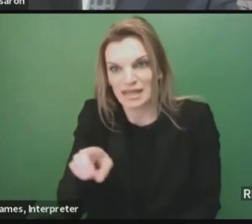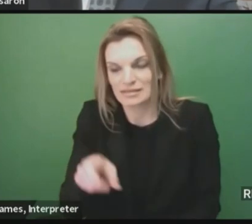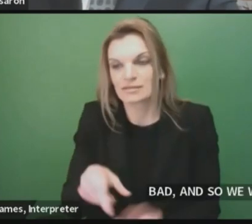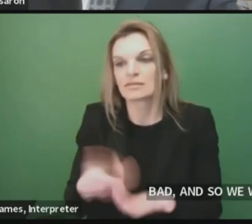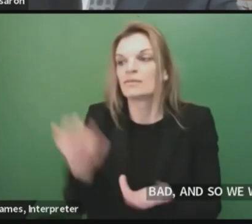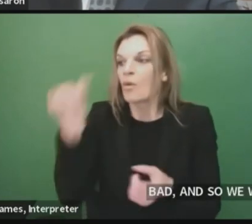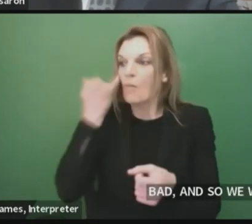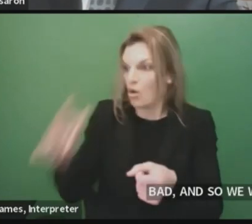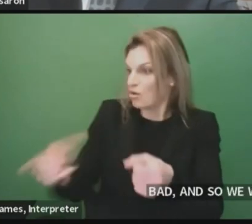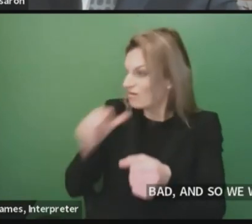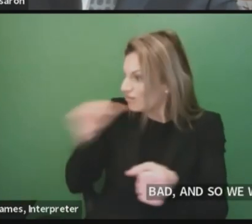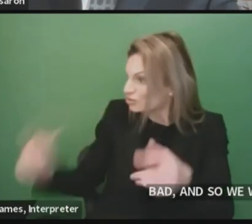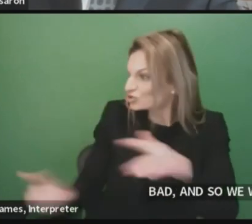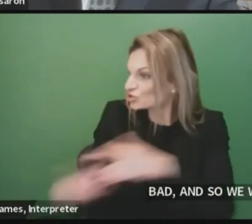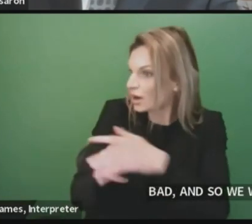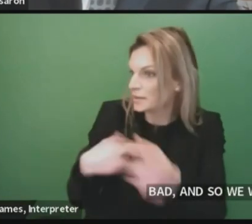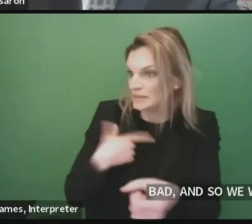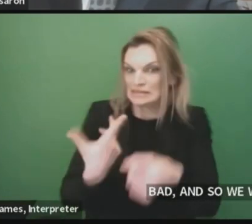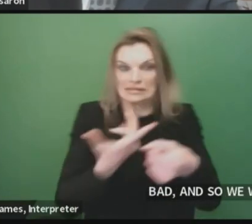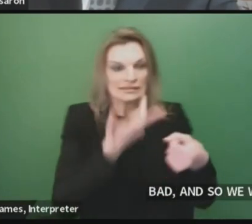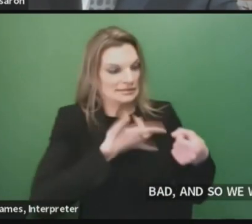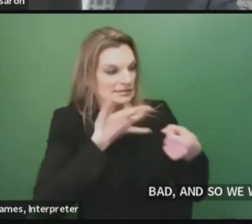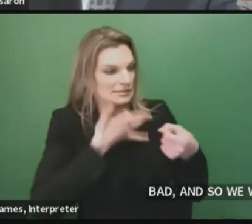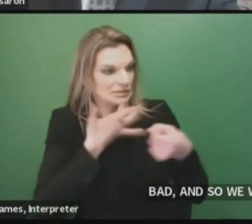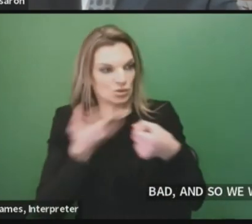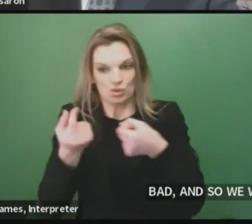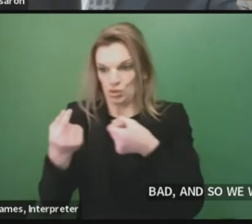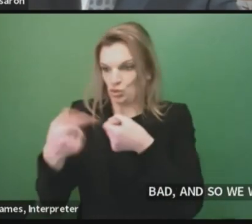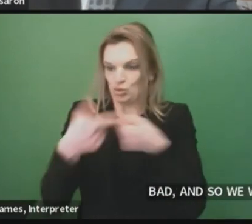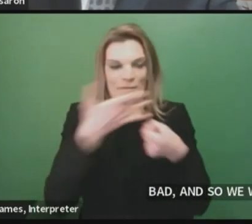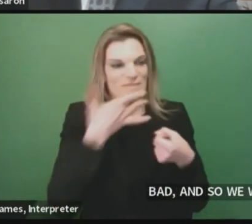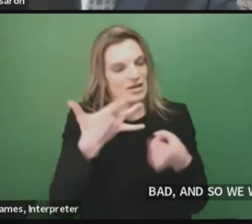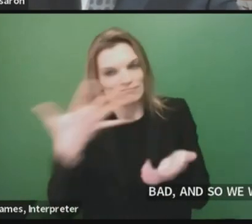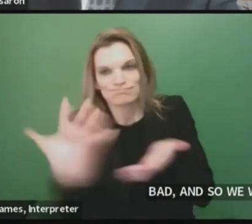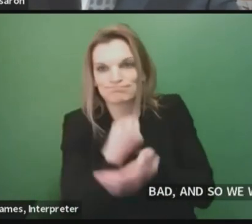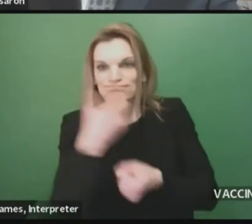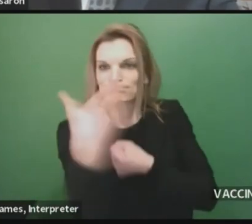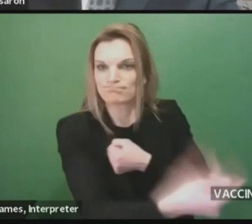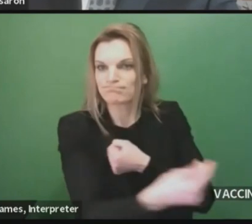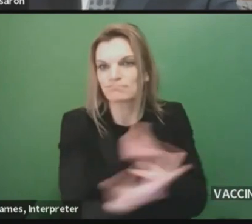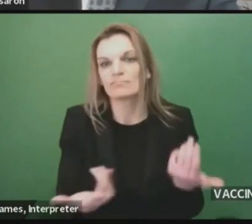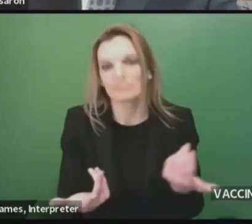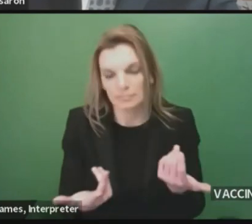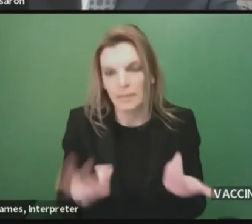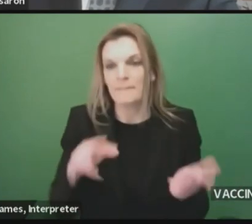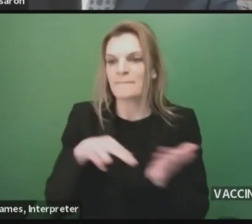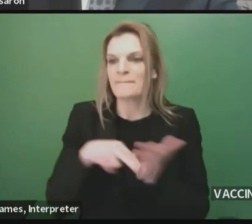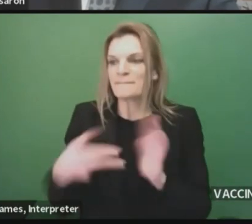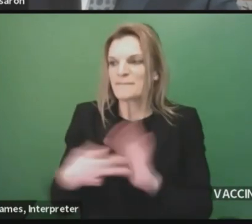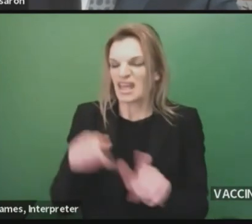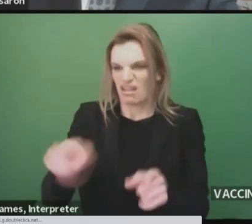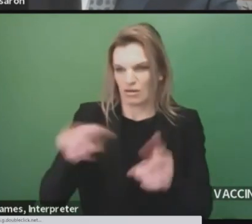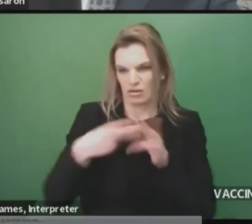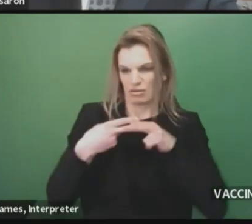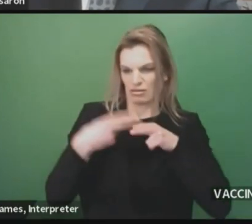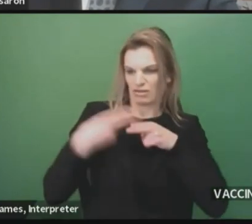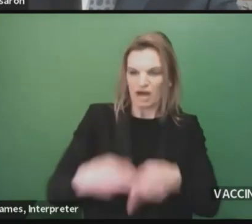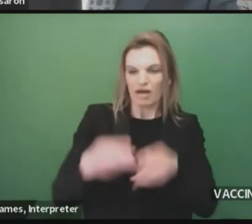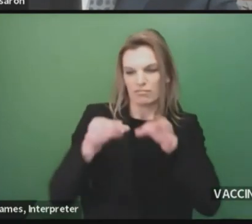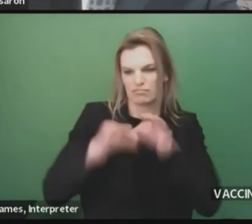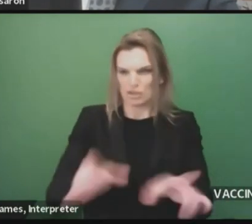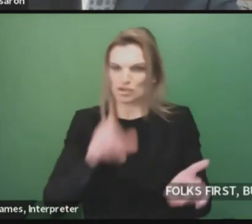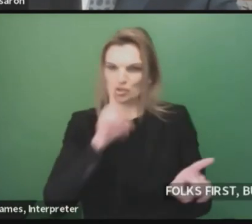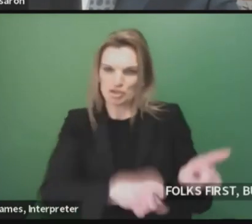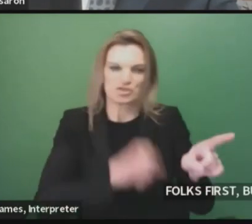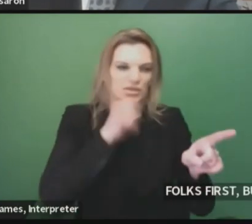eligible folks first. But if it's a question of whether or not the vaccine is going to be a total loss or someone who's not in those first priorities